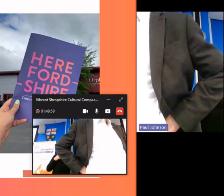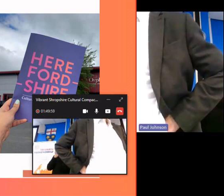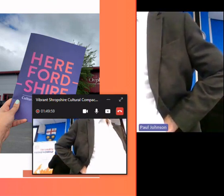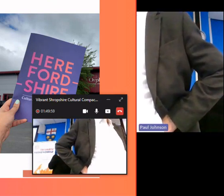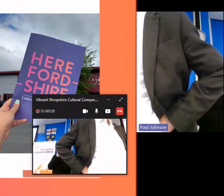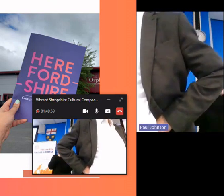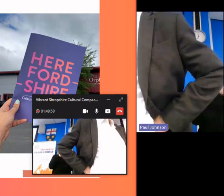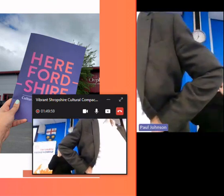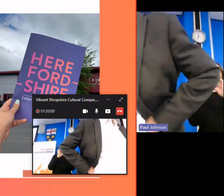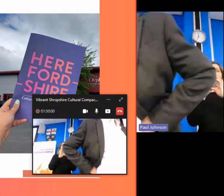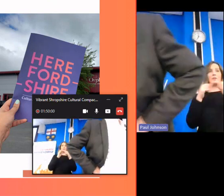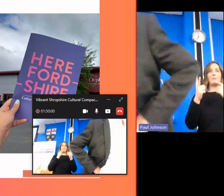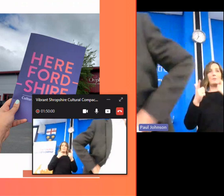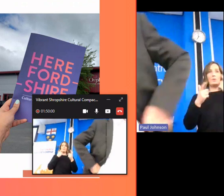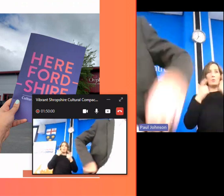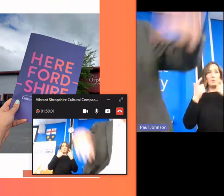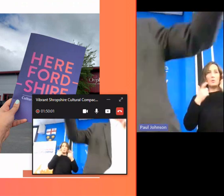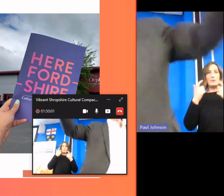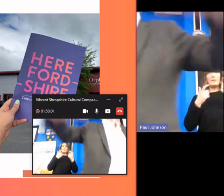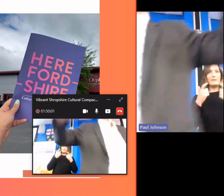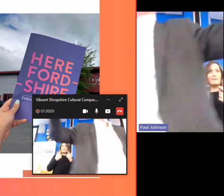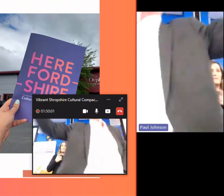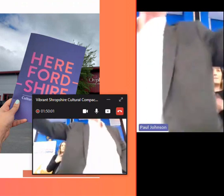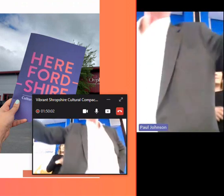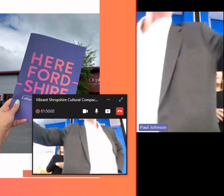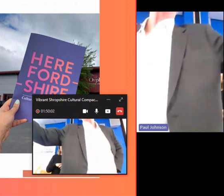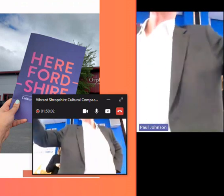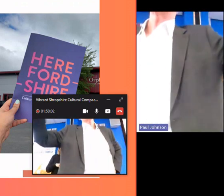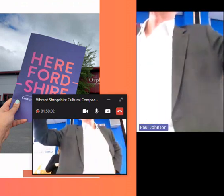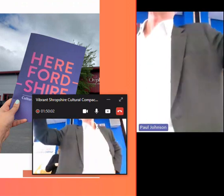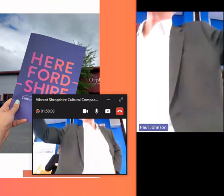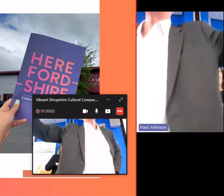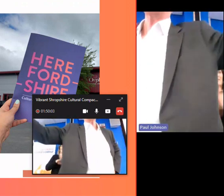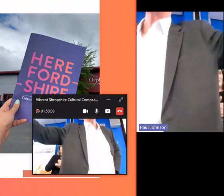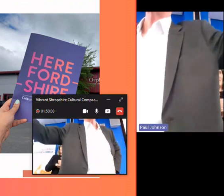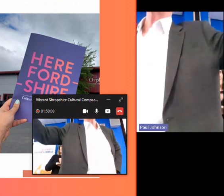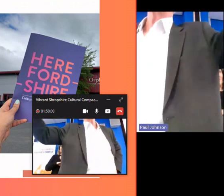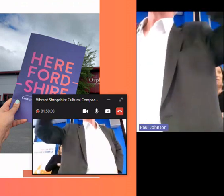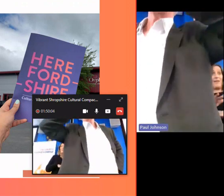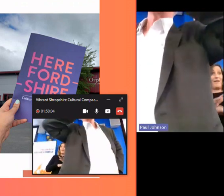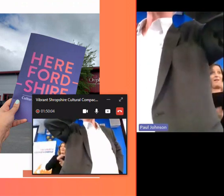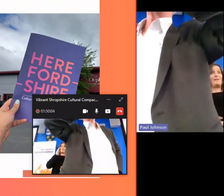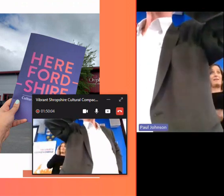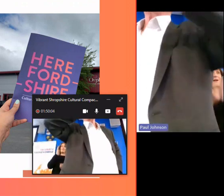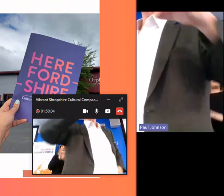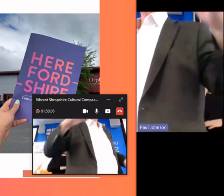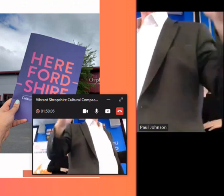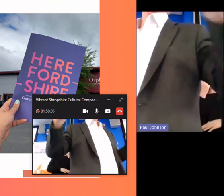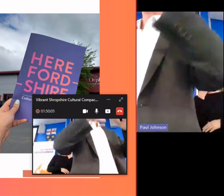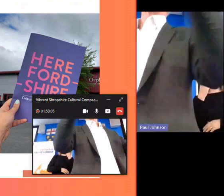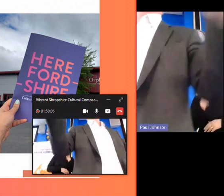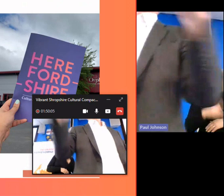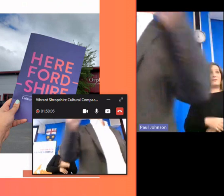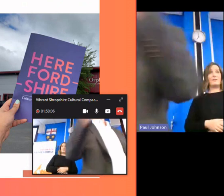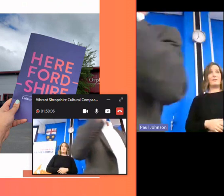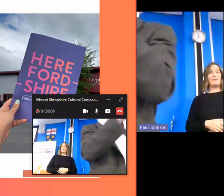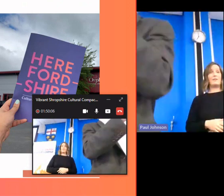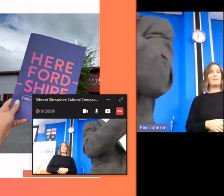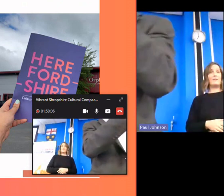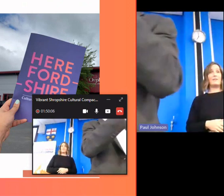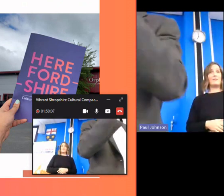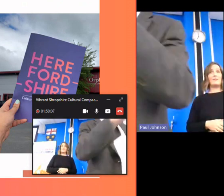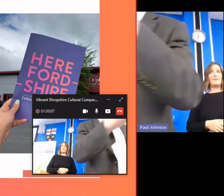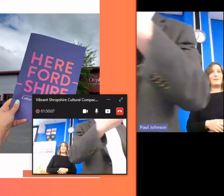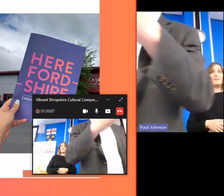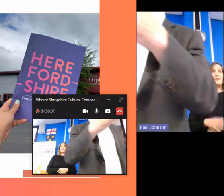that's right it is well i mean it's settled it's there uh and it's happening um i won't go into the